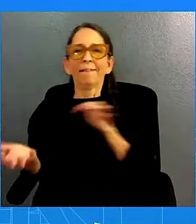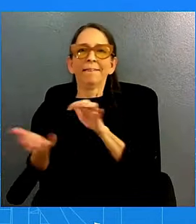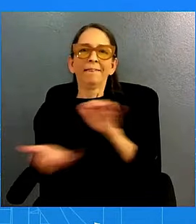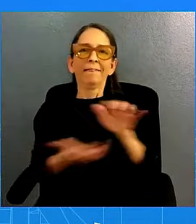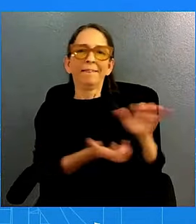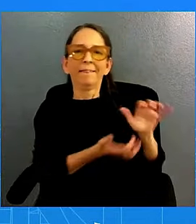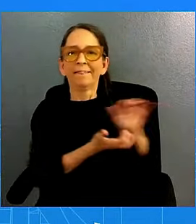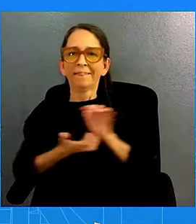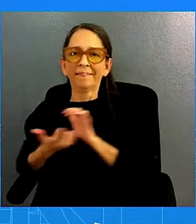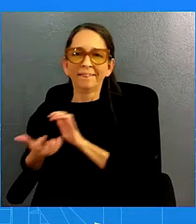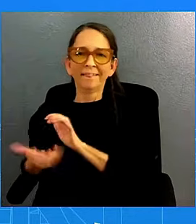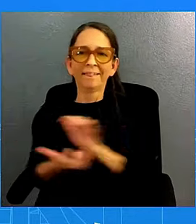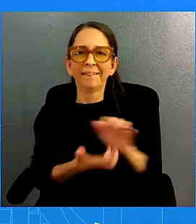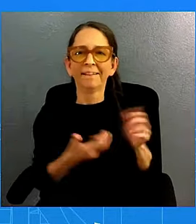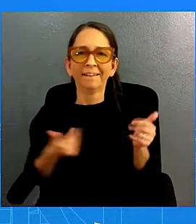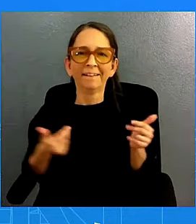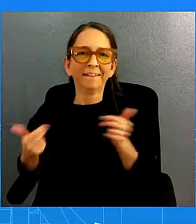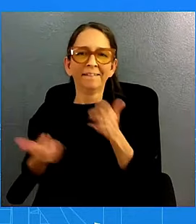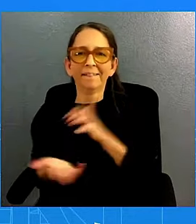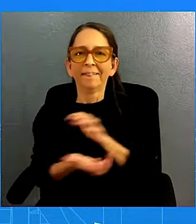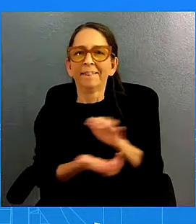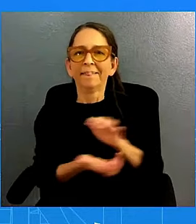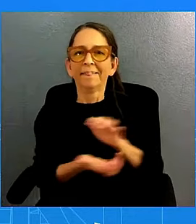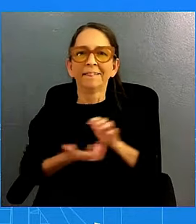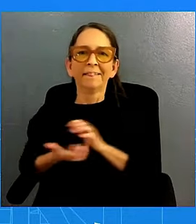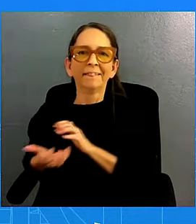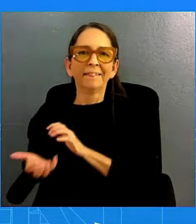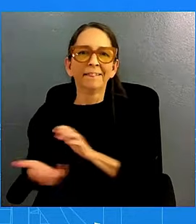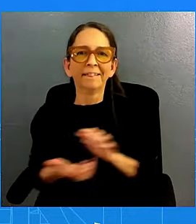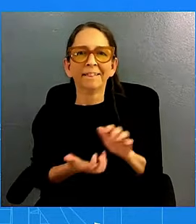I don't know. I think you love it. I think you love it.